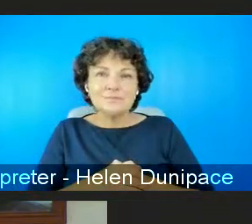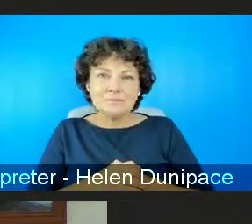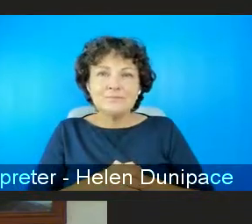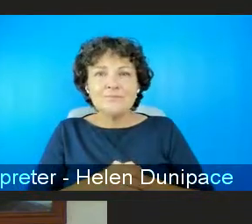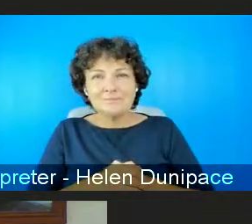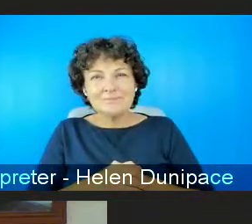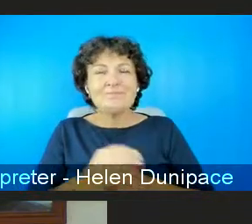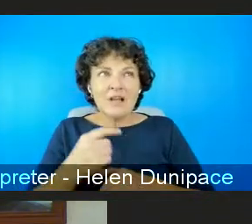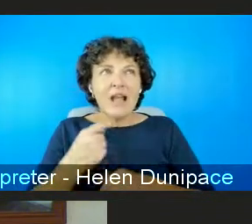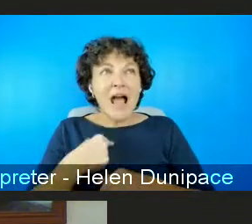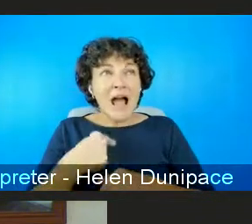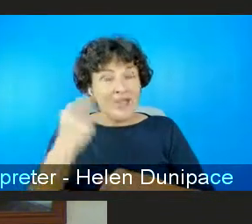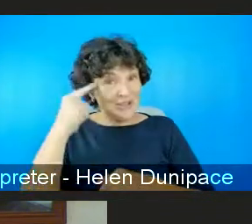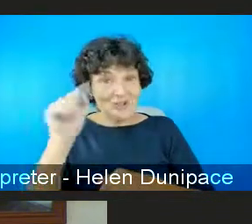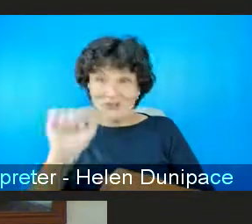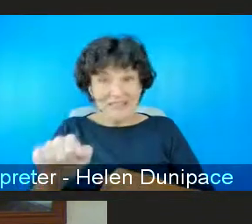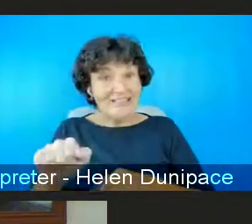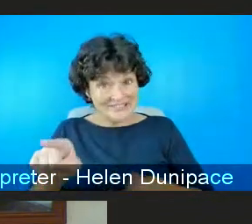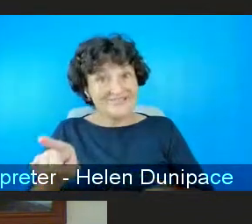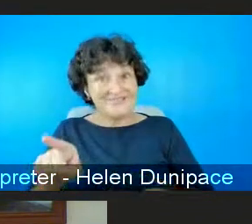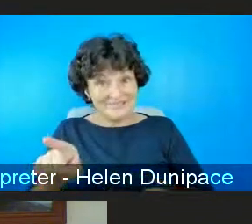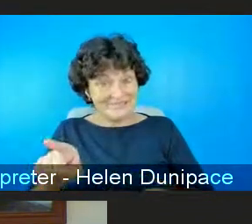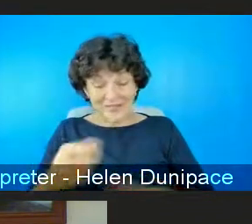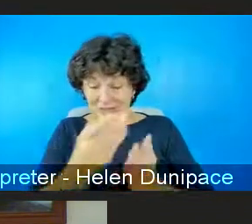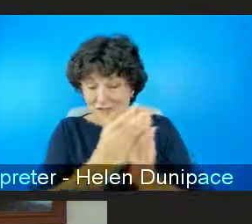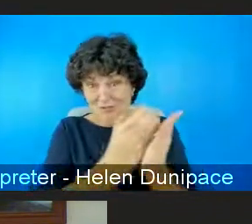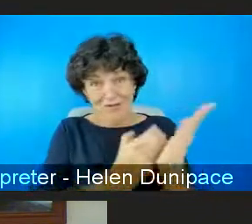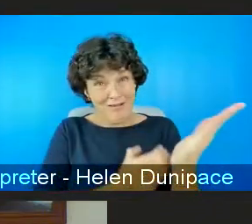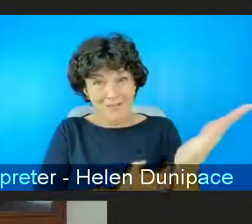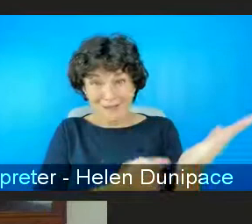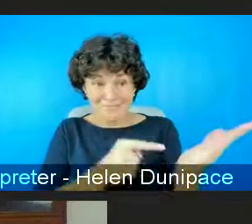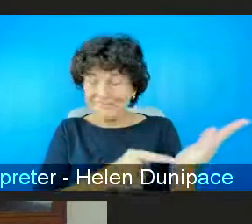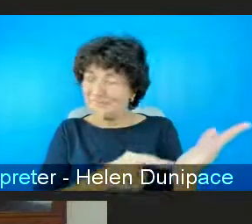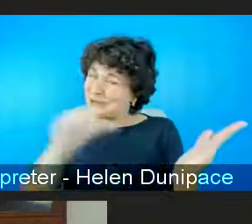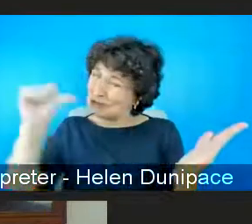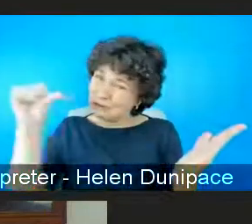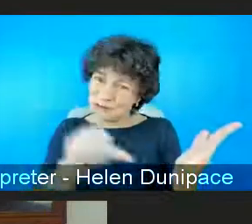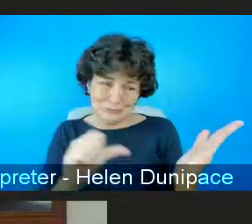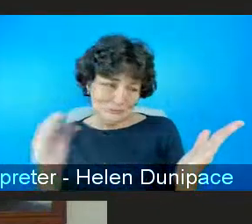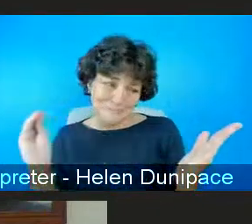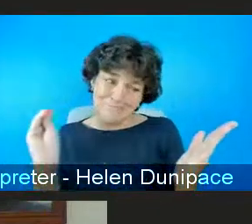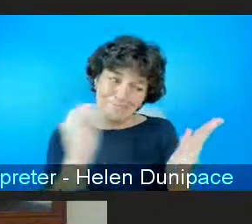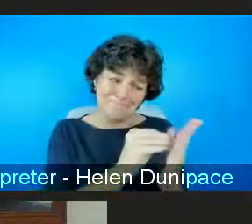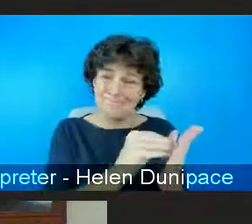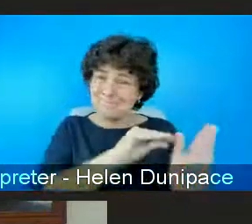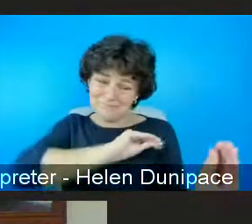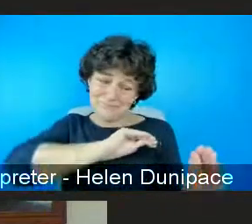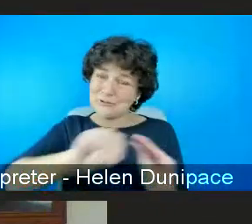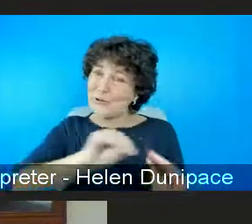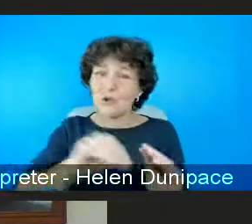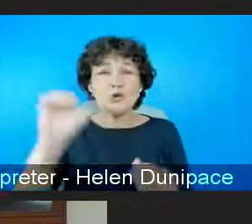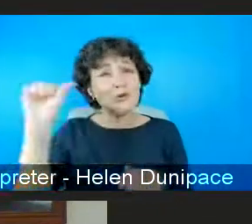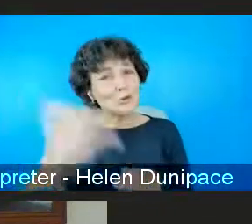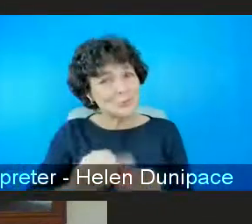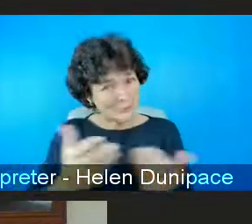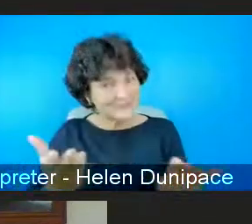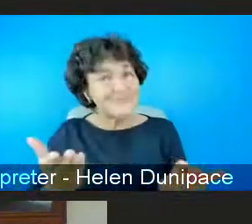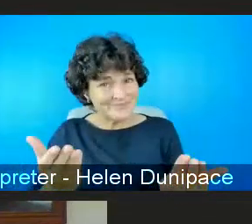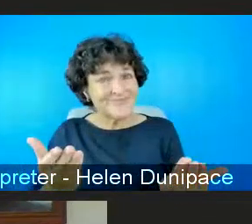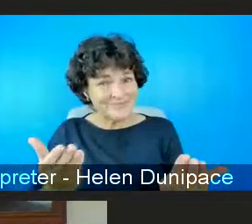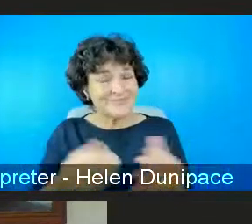you're absolutely right that the curriculum is a really key place where this can be addressed i think